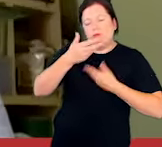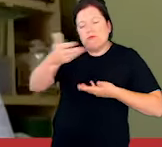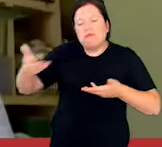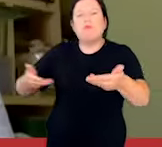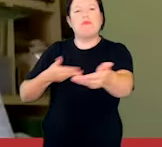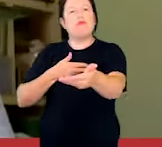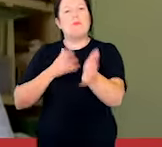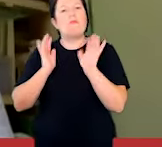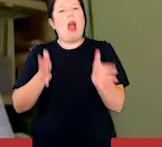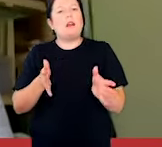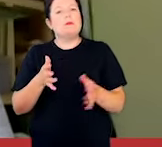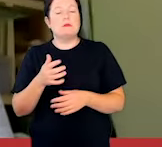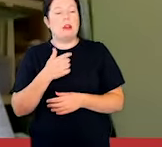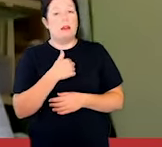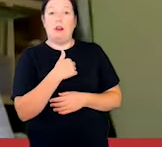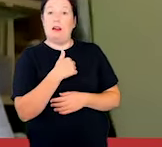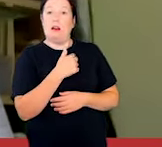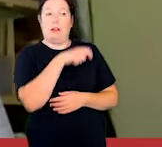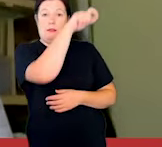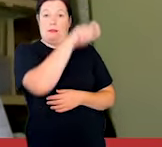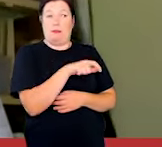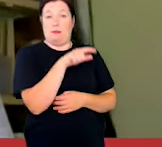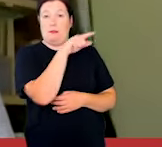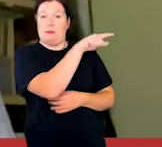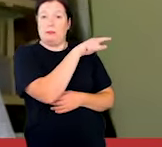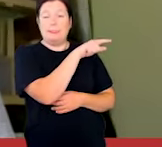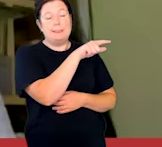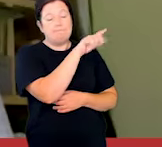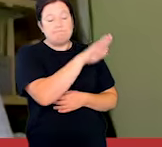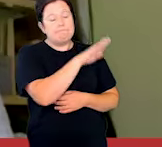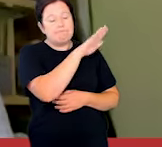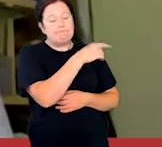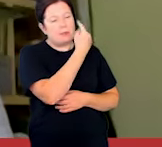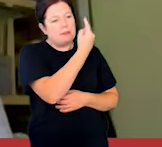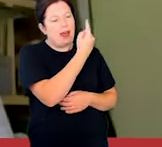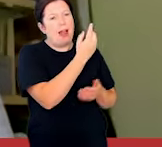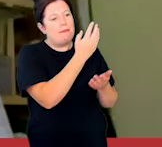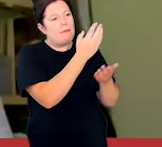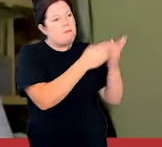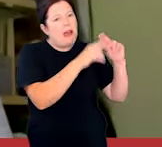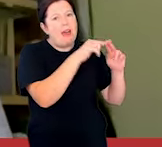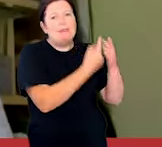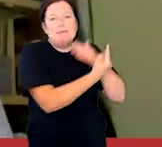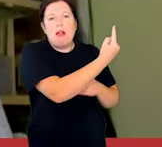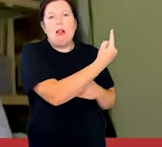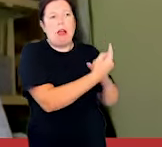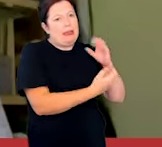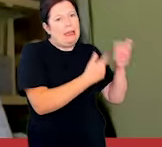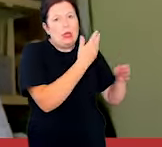for two young children of a poor single parent key worker.